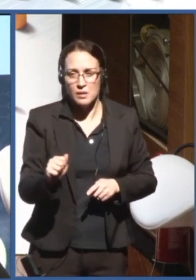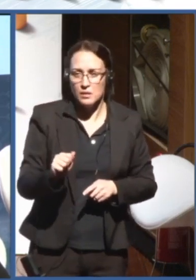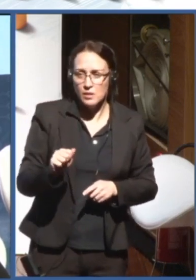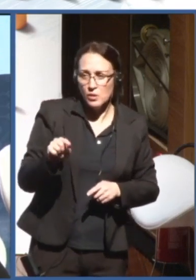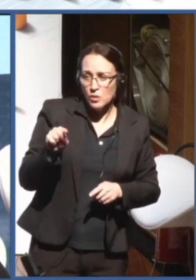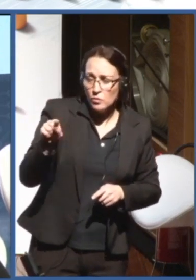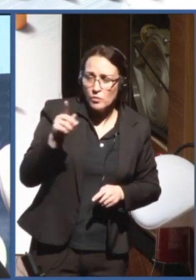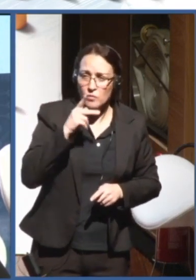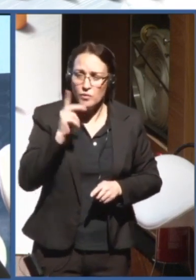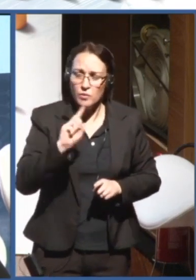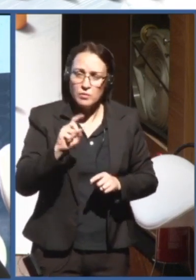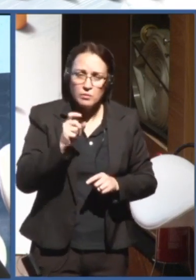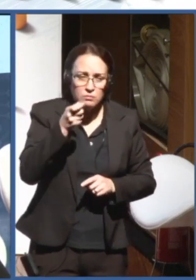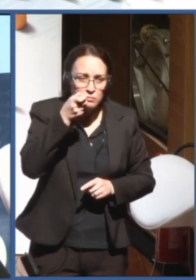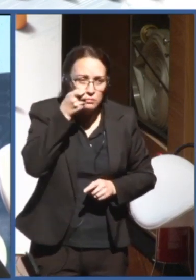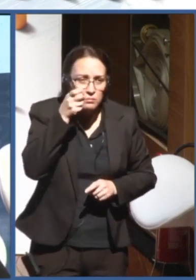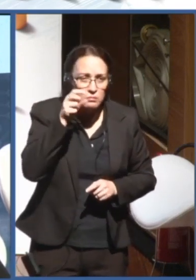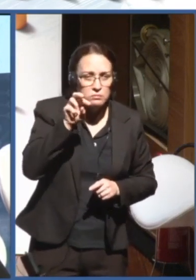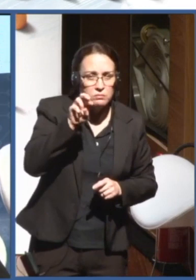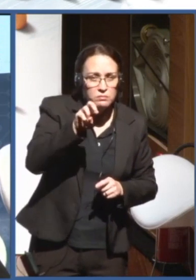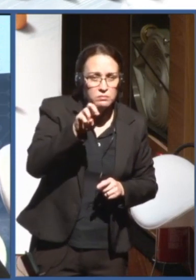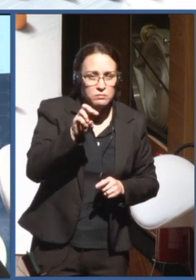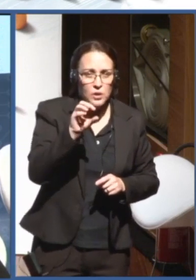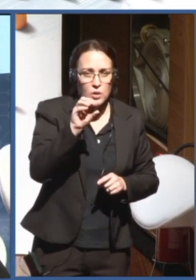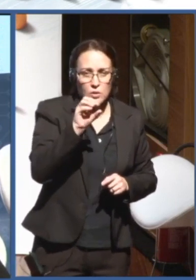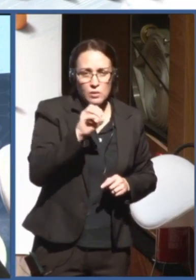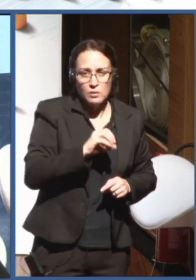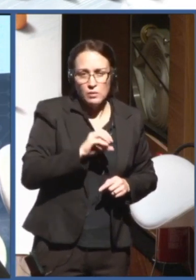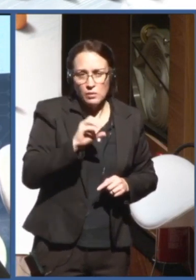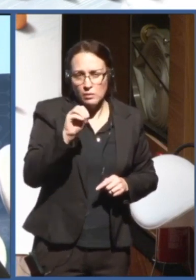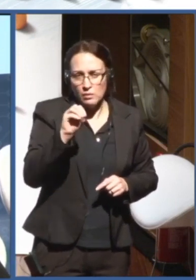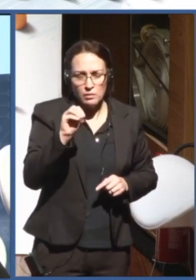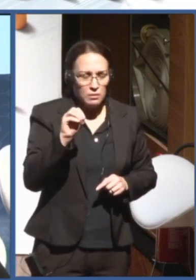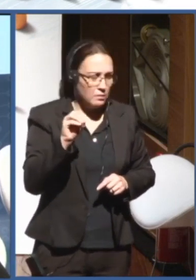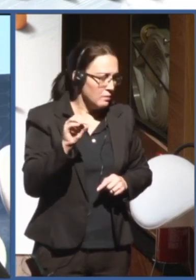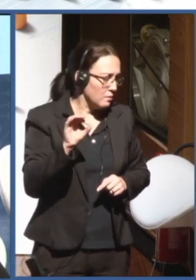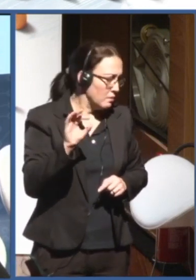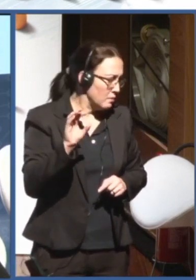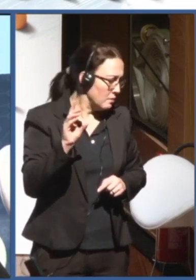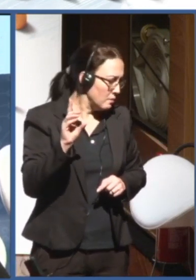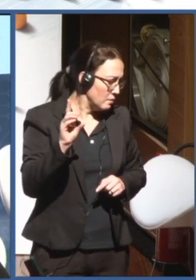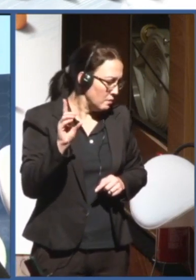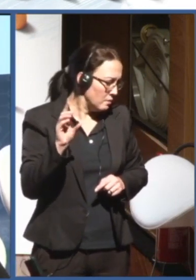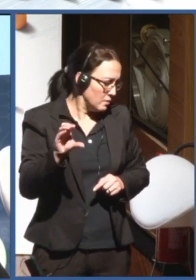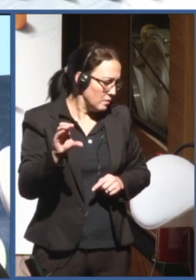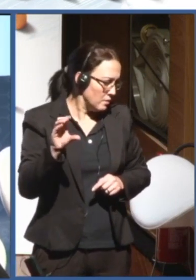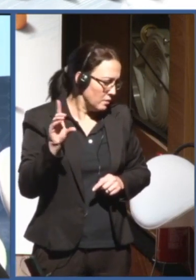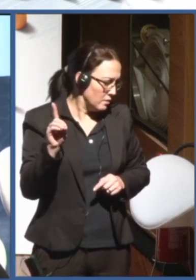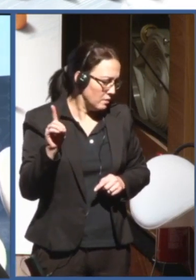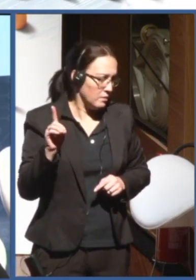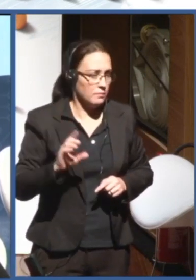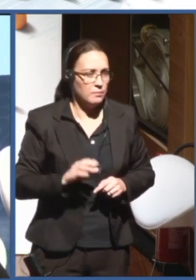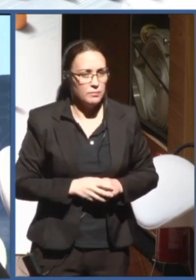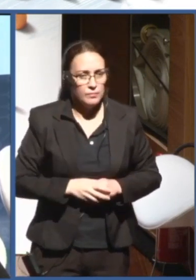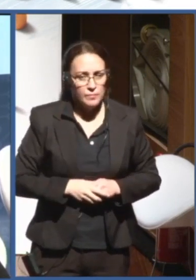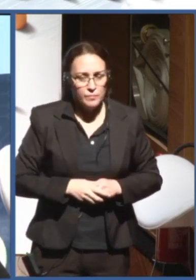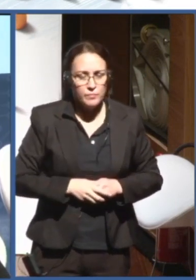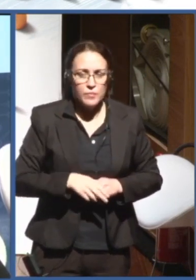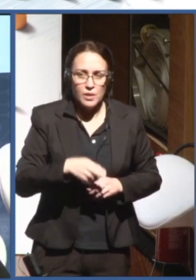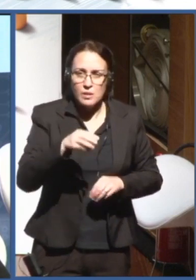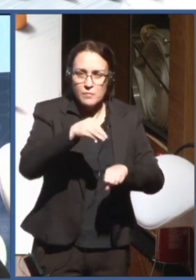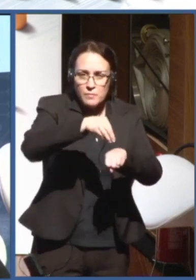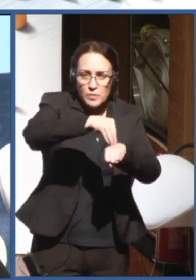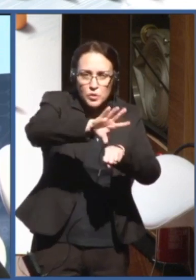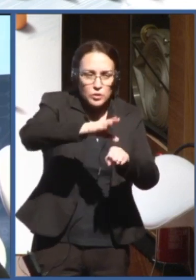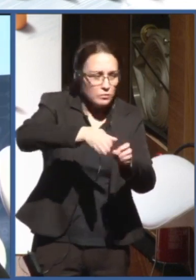a very important idea. And as a follow-up of this recommendation, I know that you were cooperating also with UNESCO on